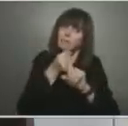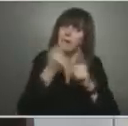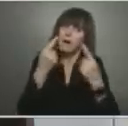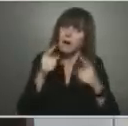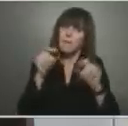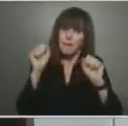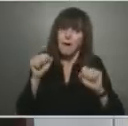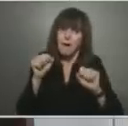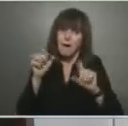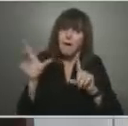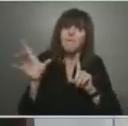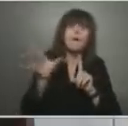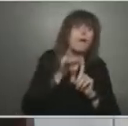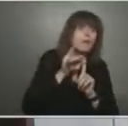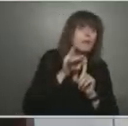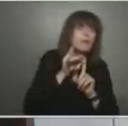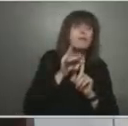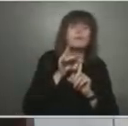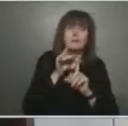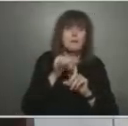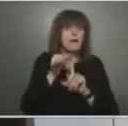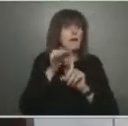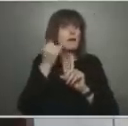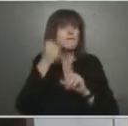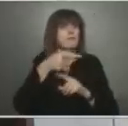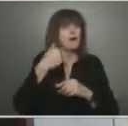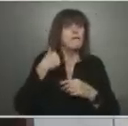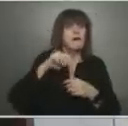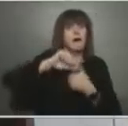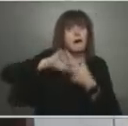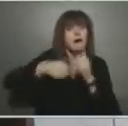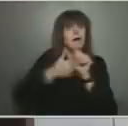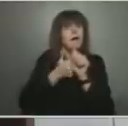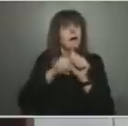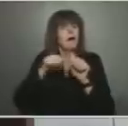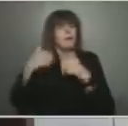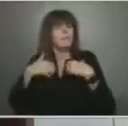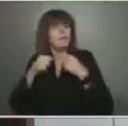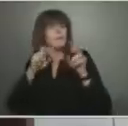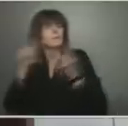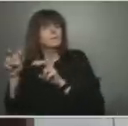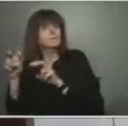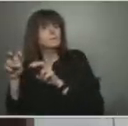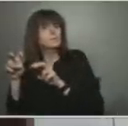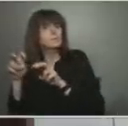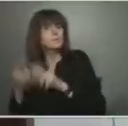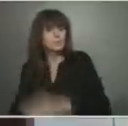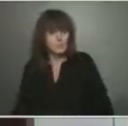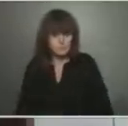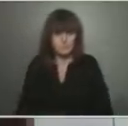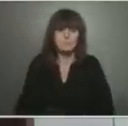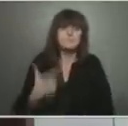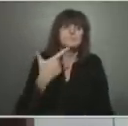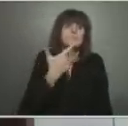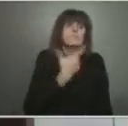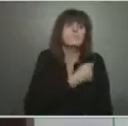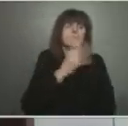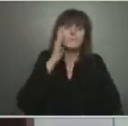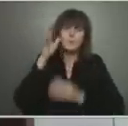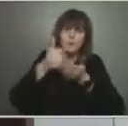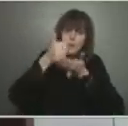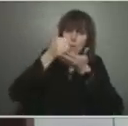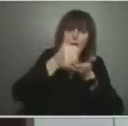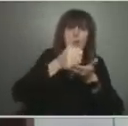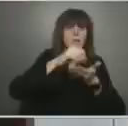other medical conditions. Vaccination has been shown to significantly decrease the risk of severe outcomes, including for